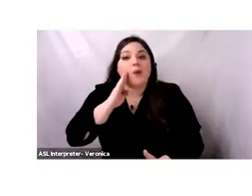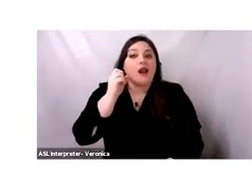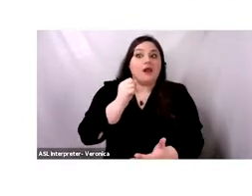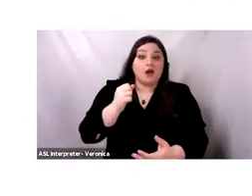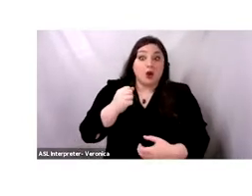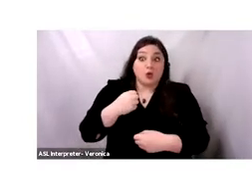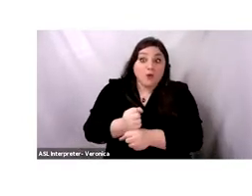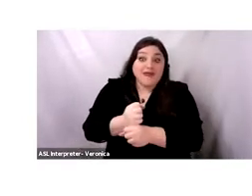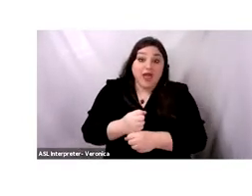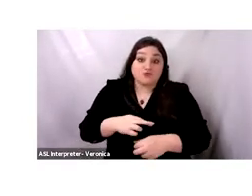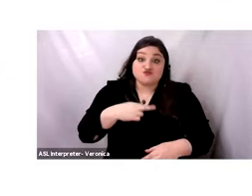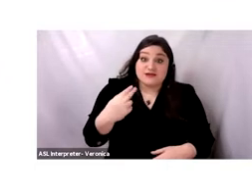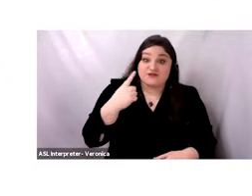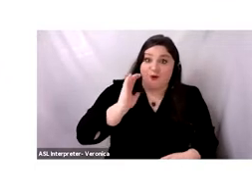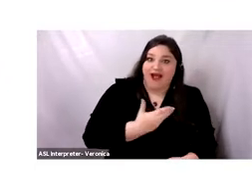stake.